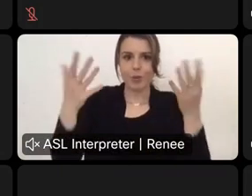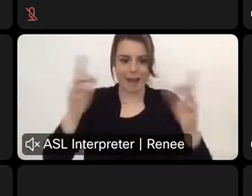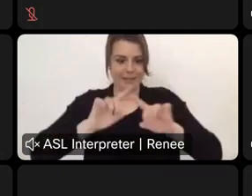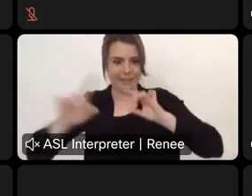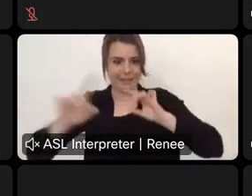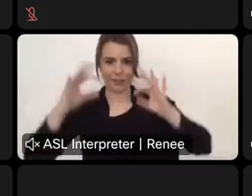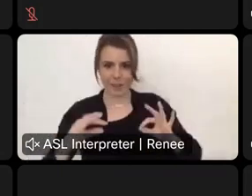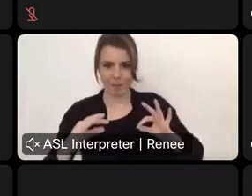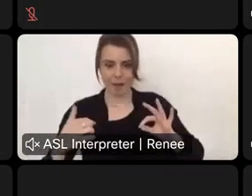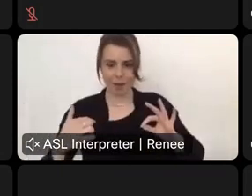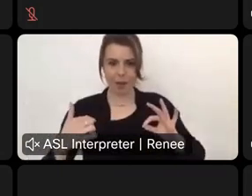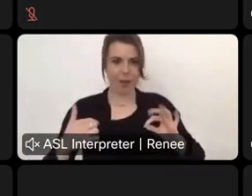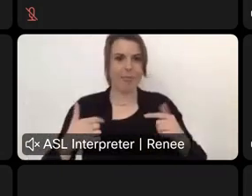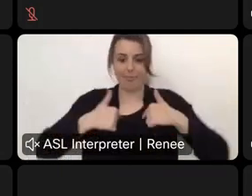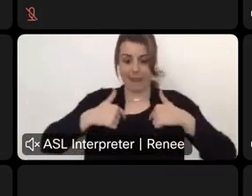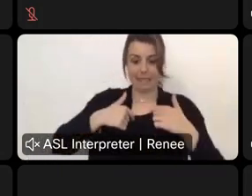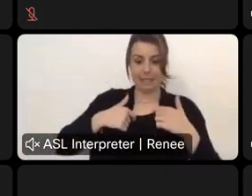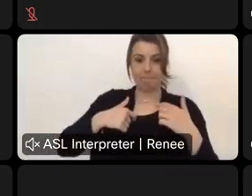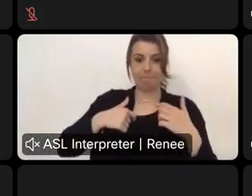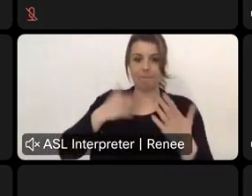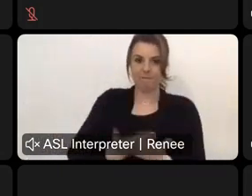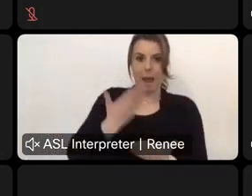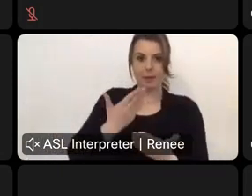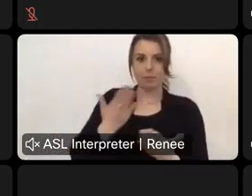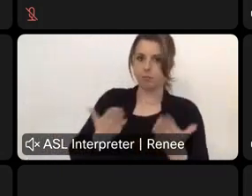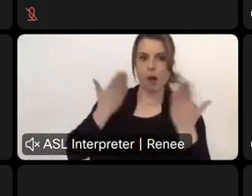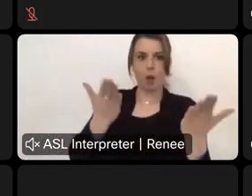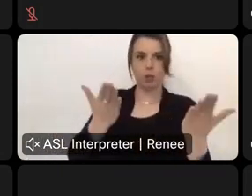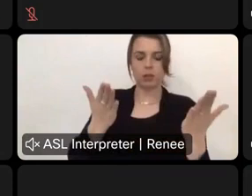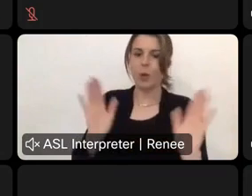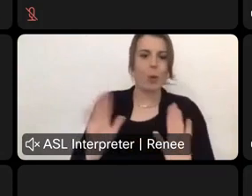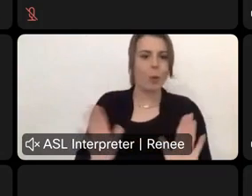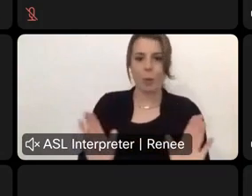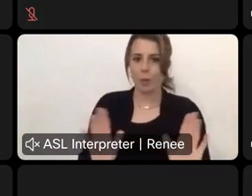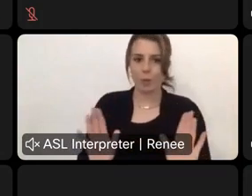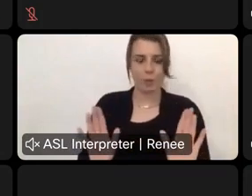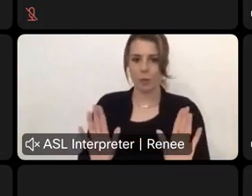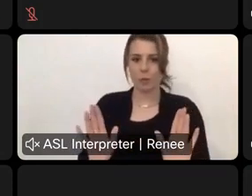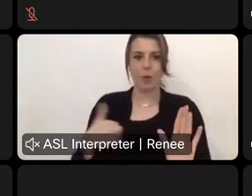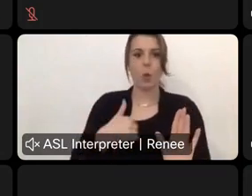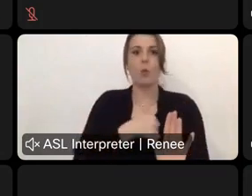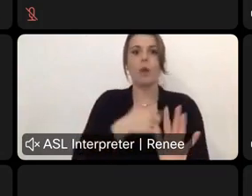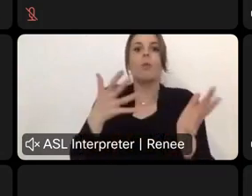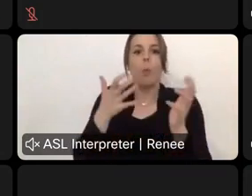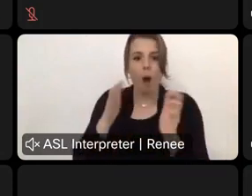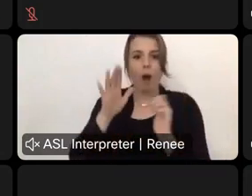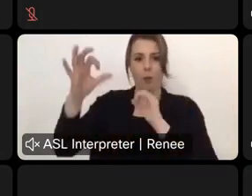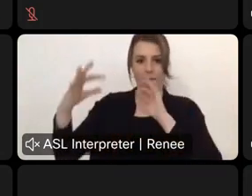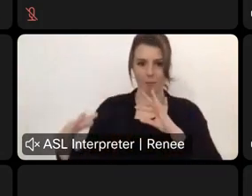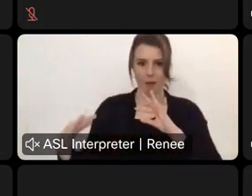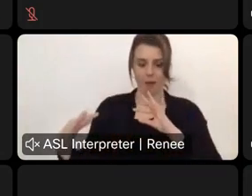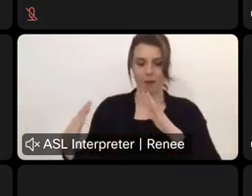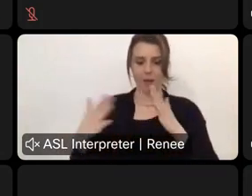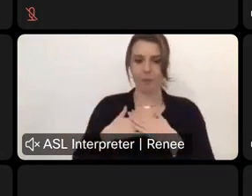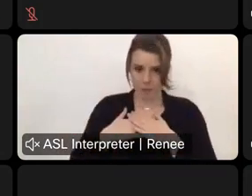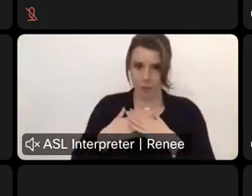this is not guaranteed. Uh, what we're proposing is not guaranteed. We, we, we need your feedback. So please provide that